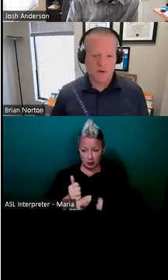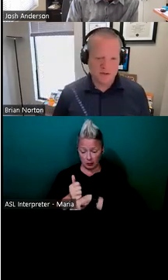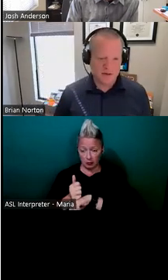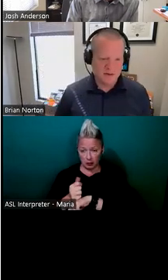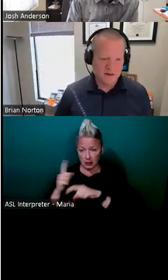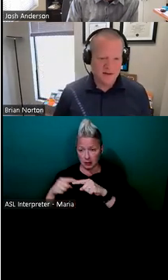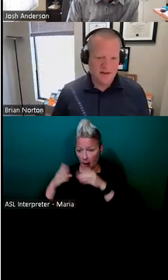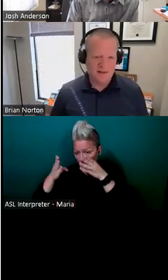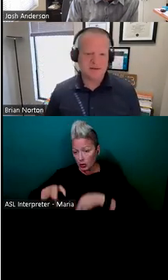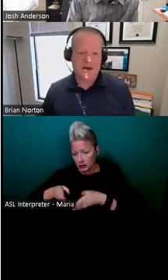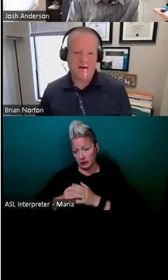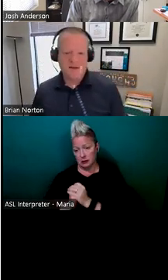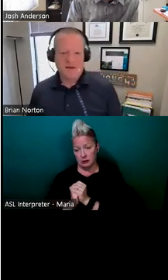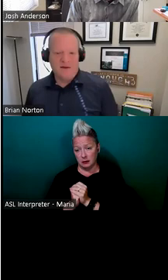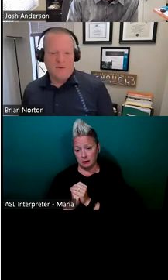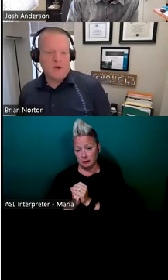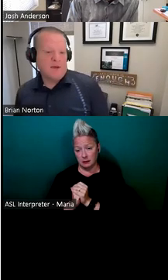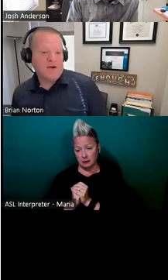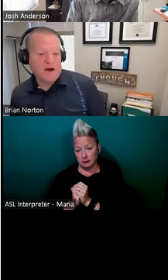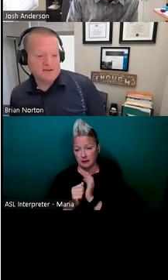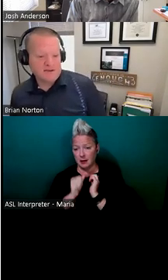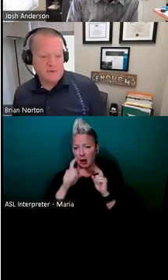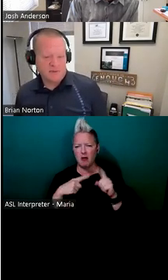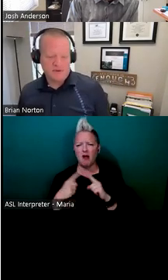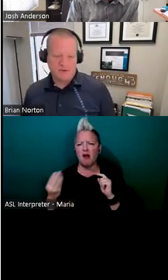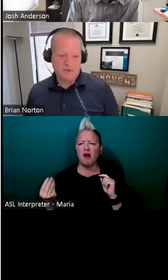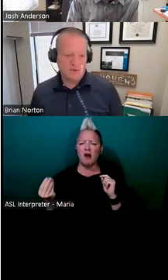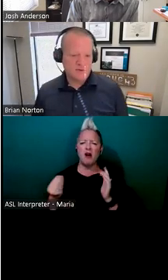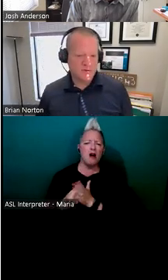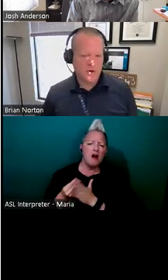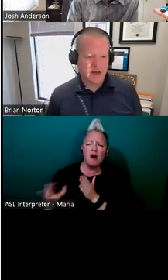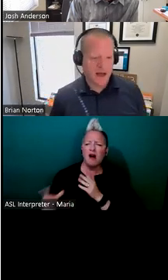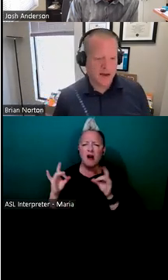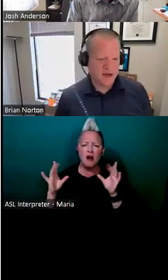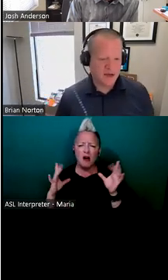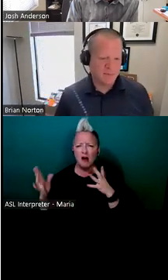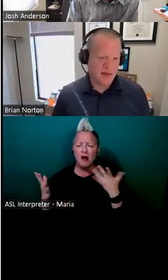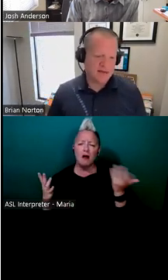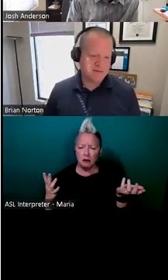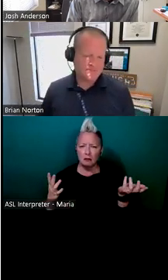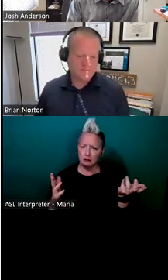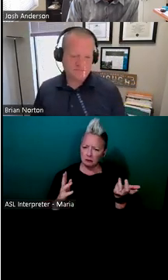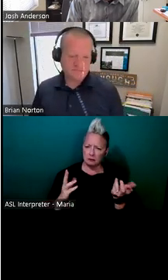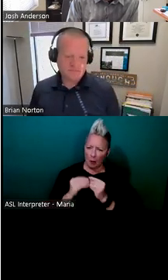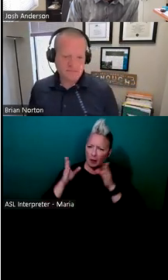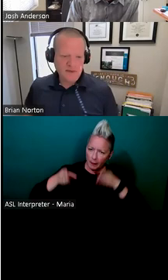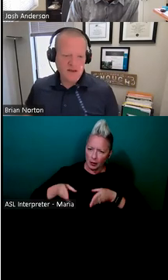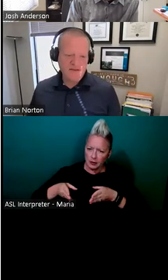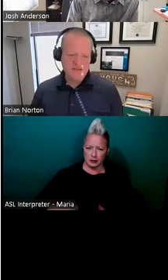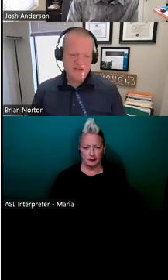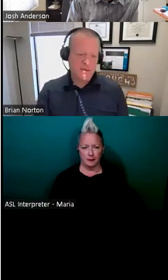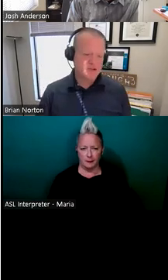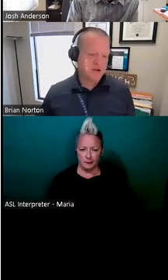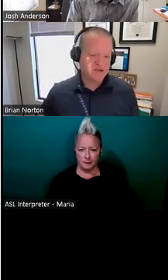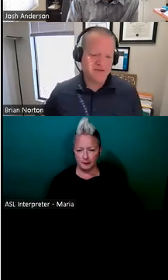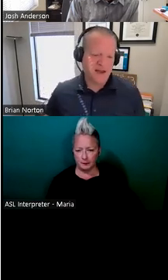more about the person and less about what it might cost to be able to put an accommodation in place. It